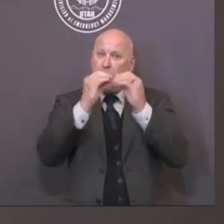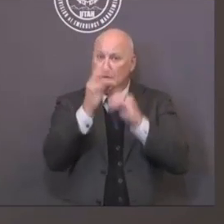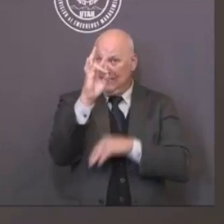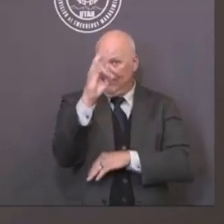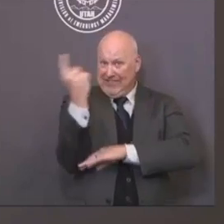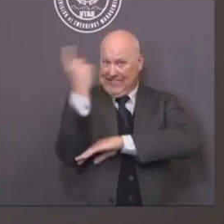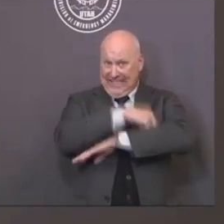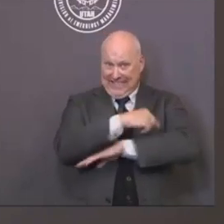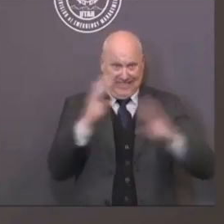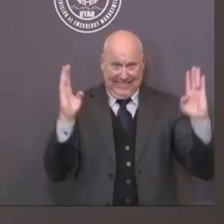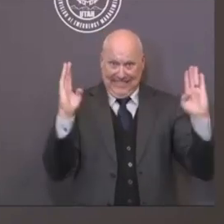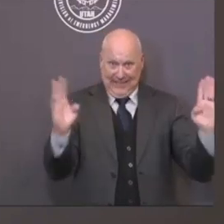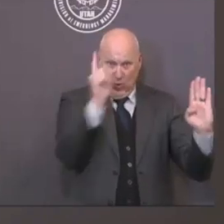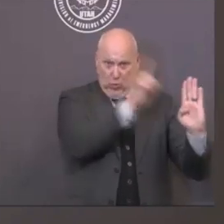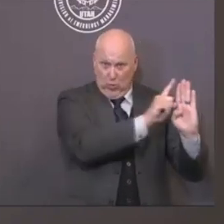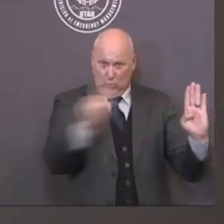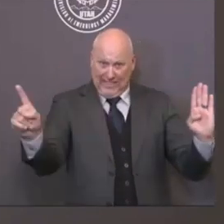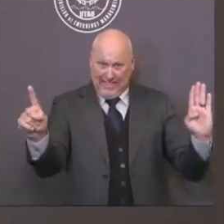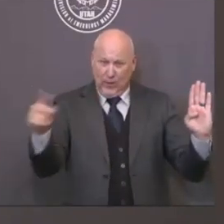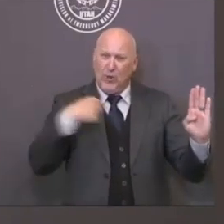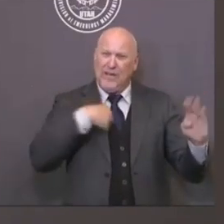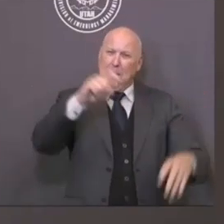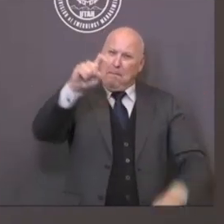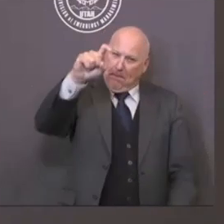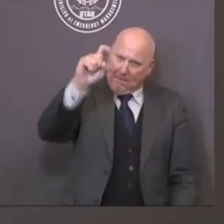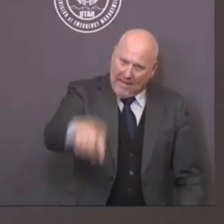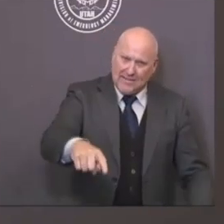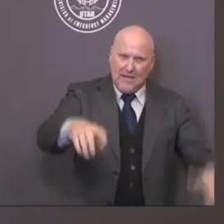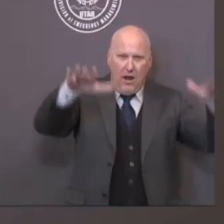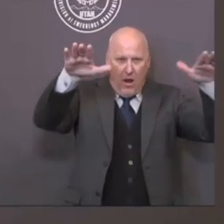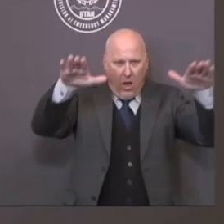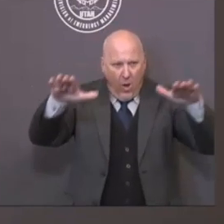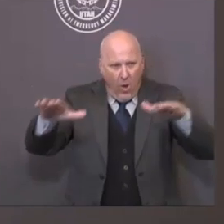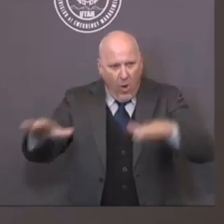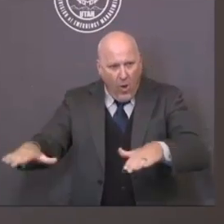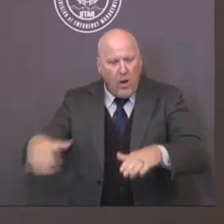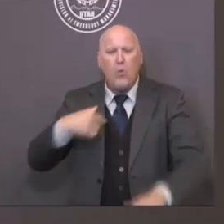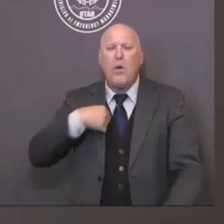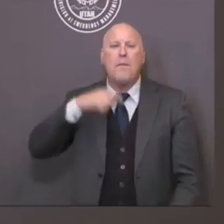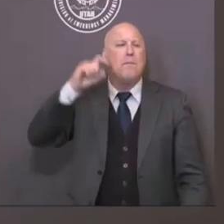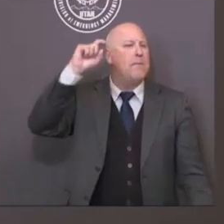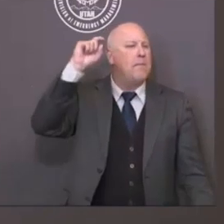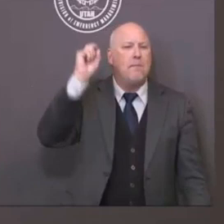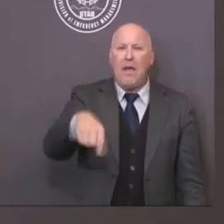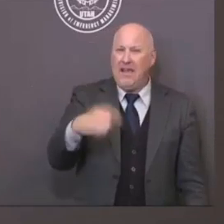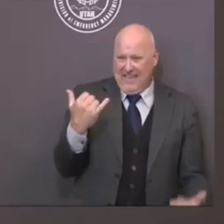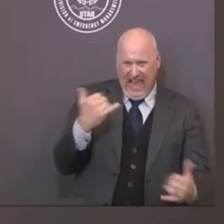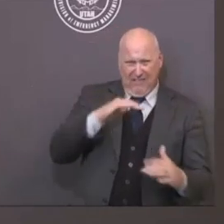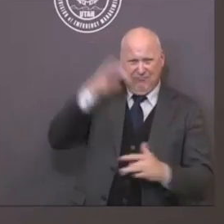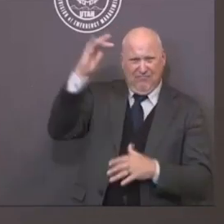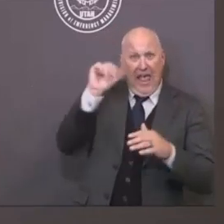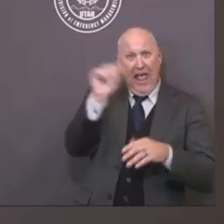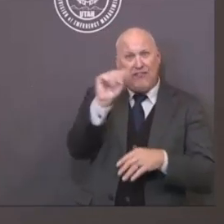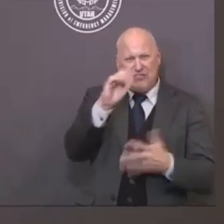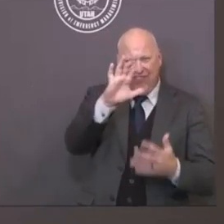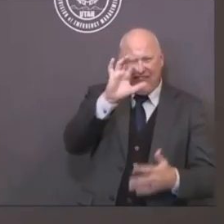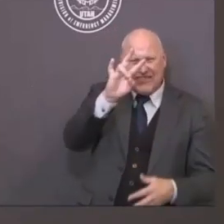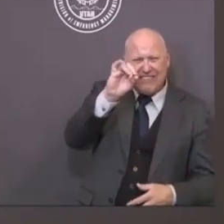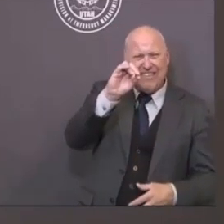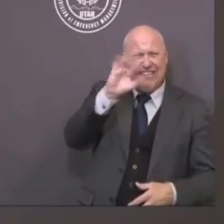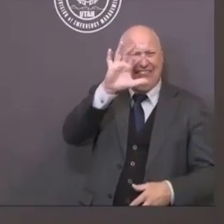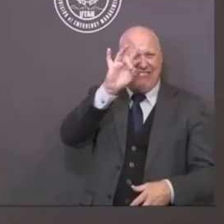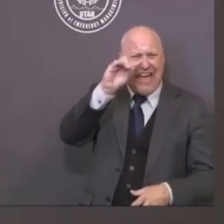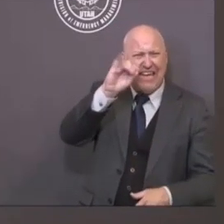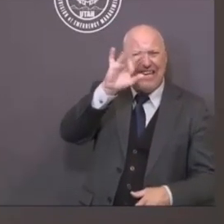local elected officials who know best what needs to happen in their backyard. And we've been very